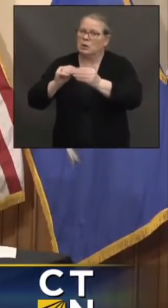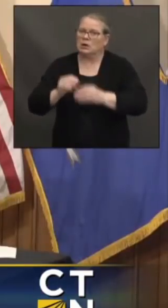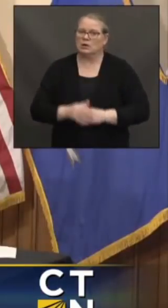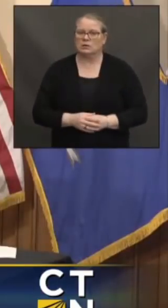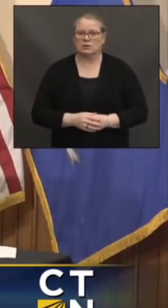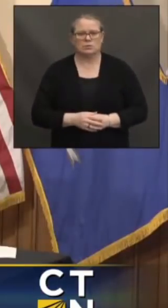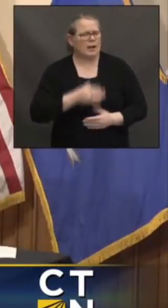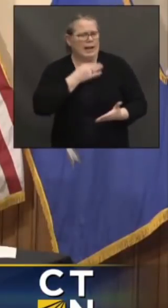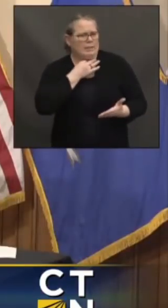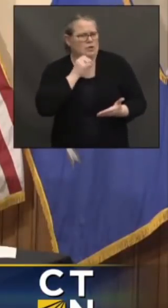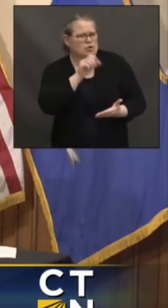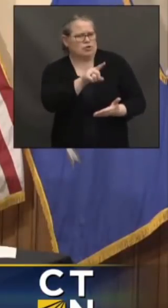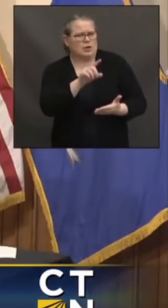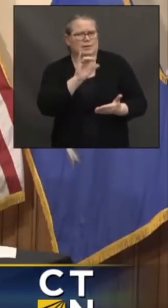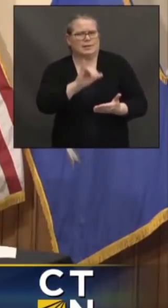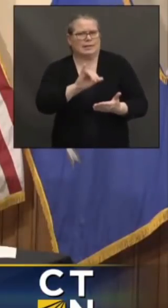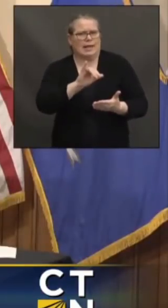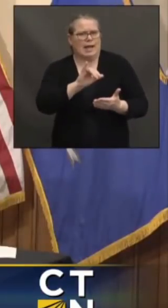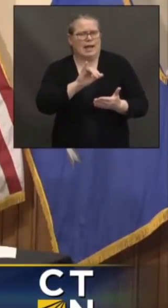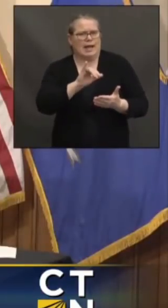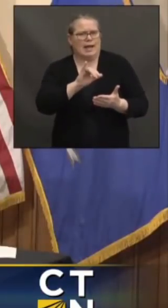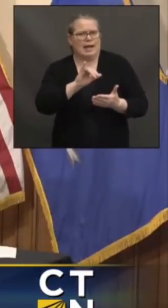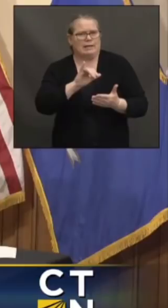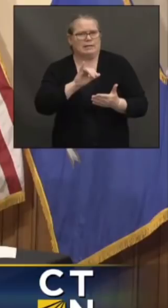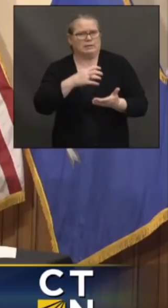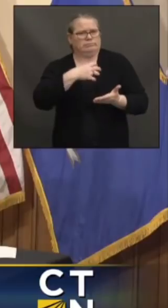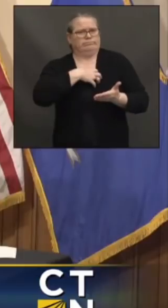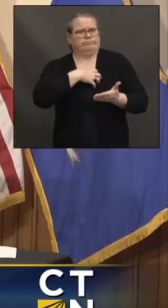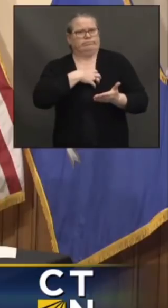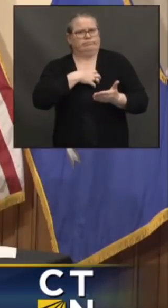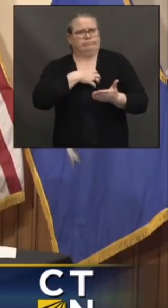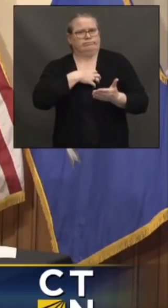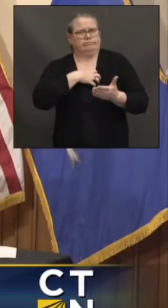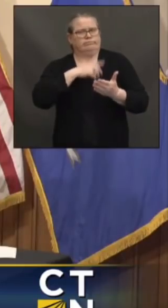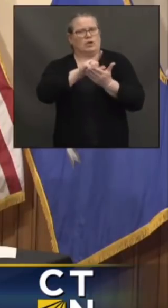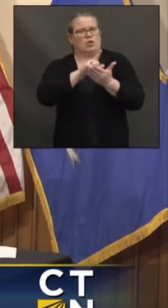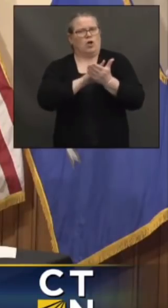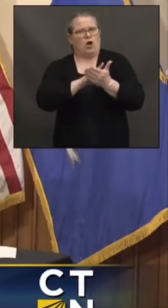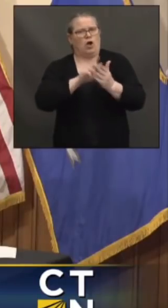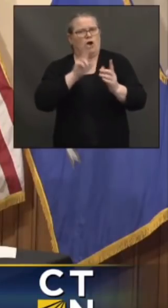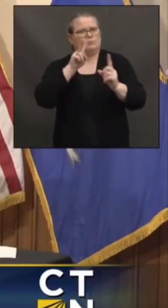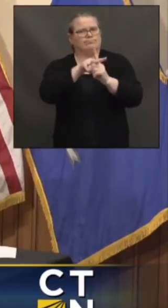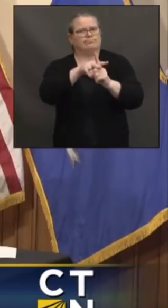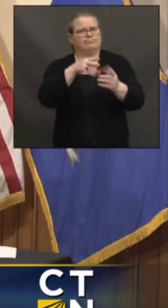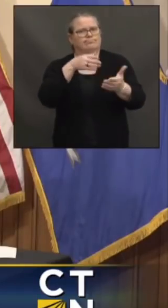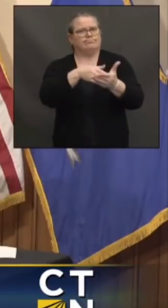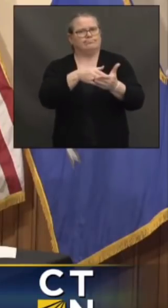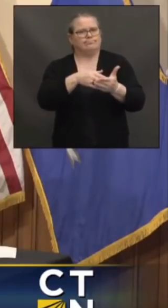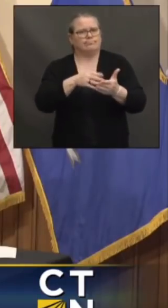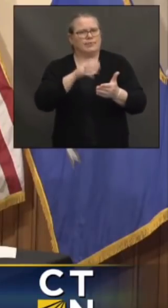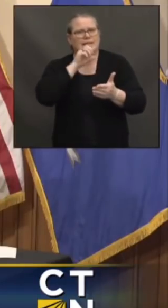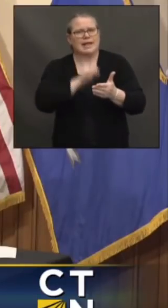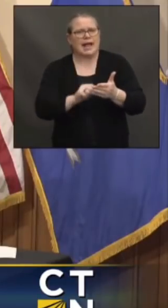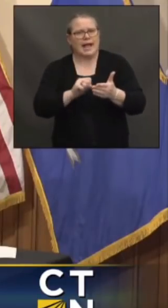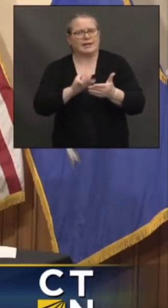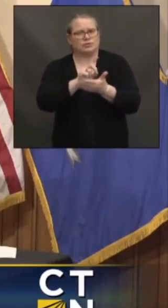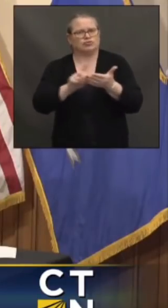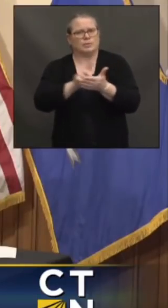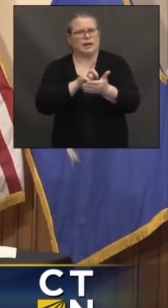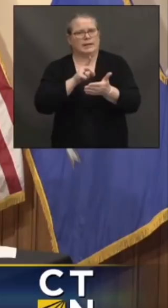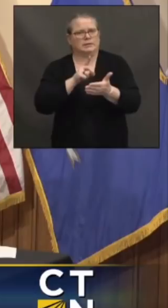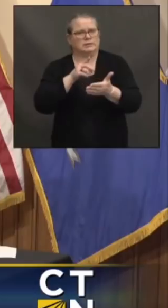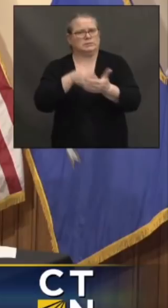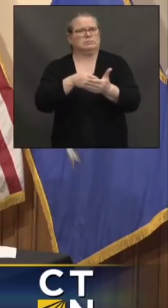general that claim that that the age-based metric sort of discriminates against those folks? I think it's false. You think it's false?